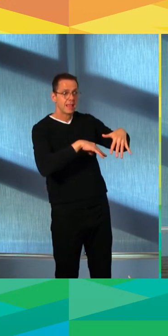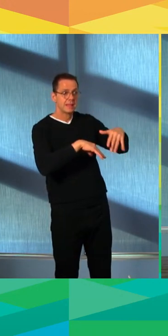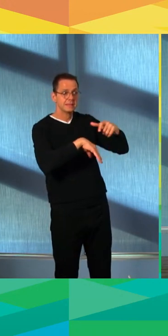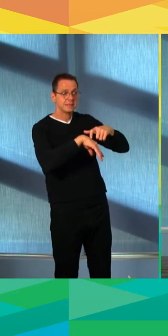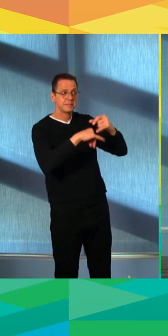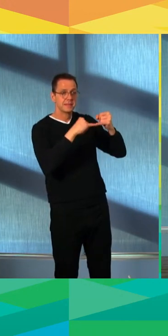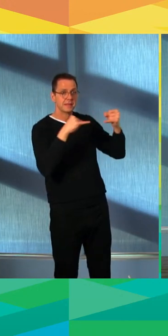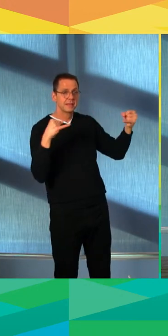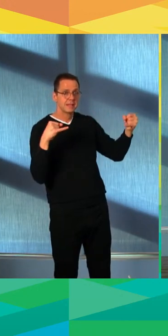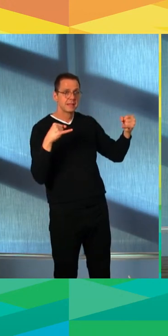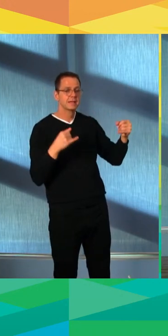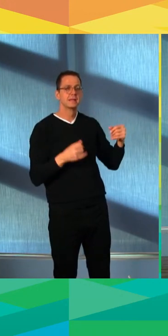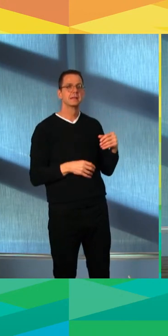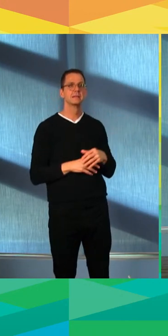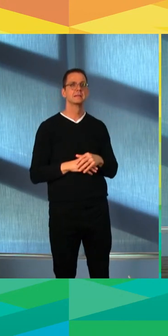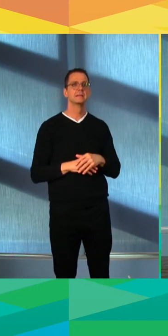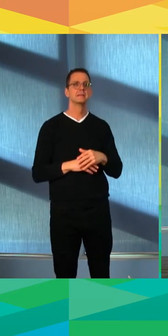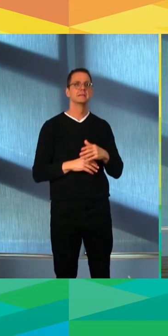Yeah.